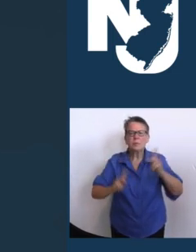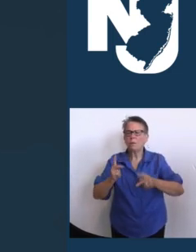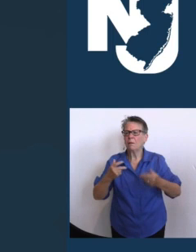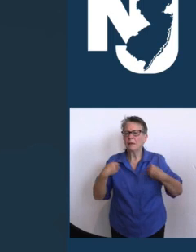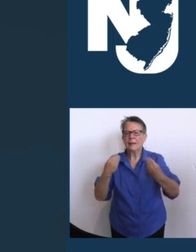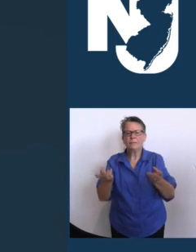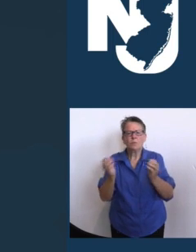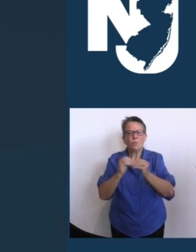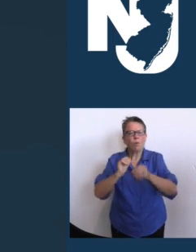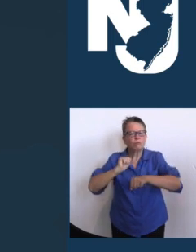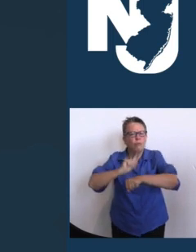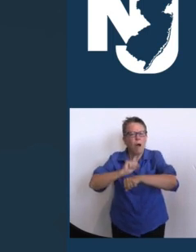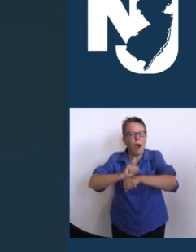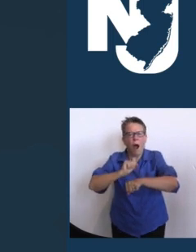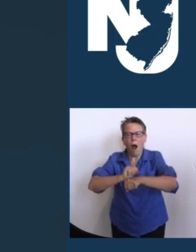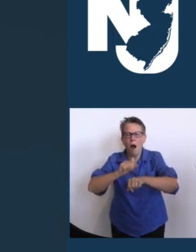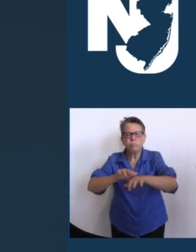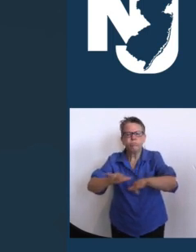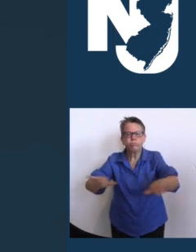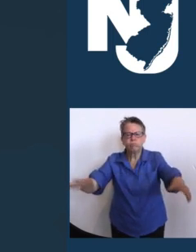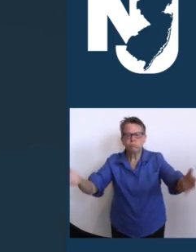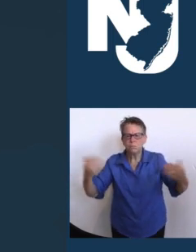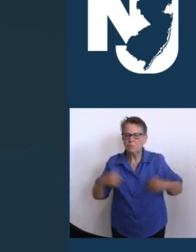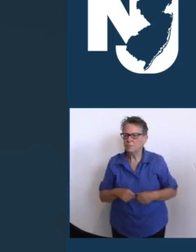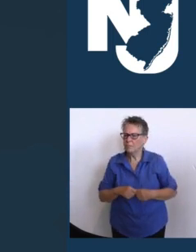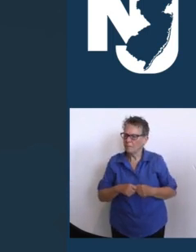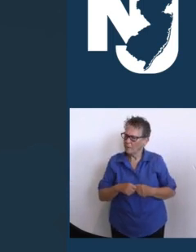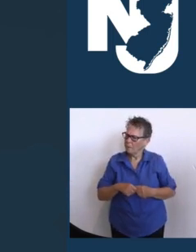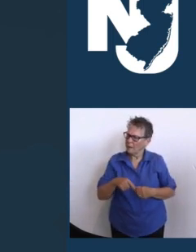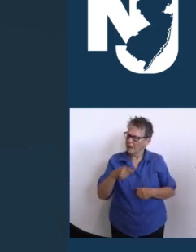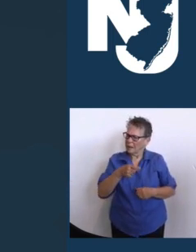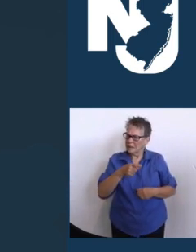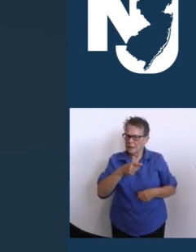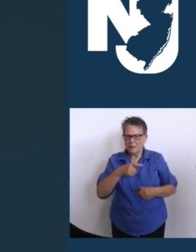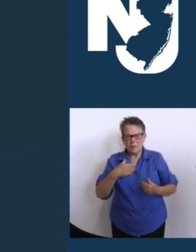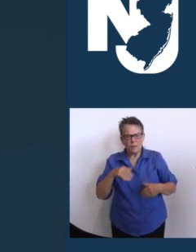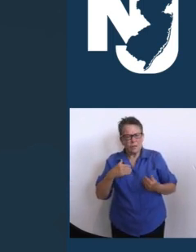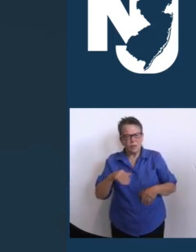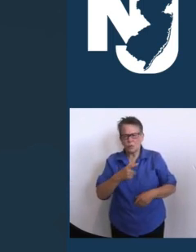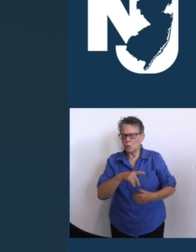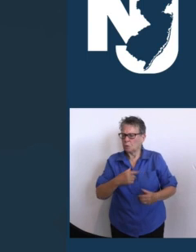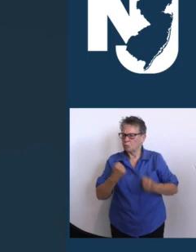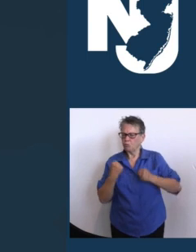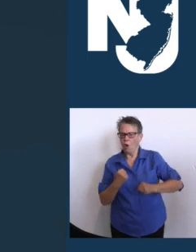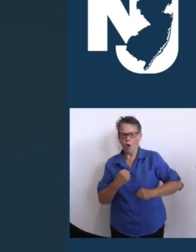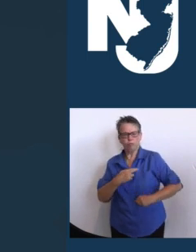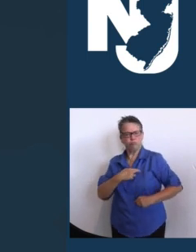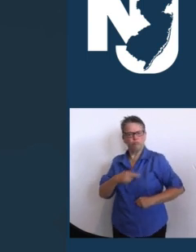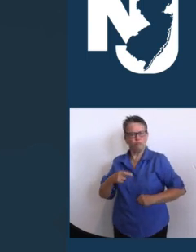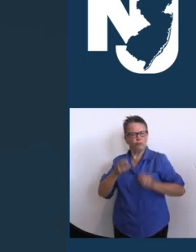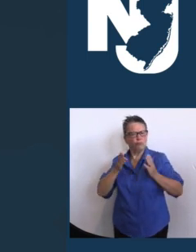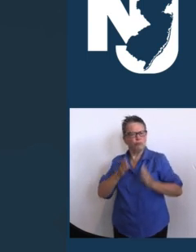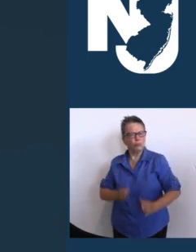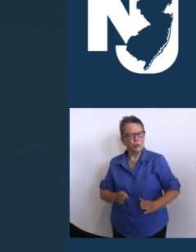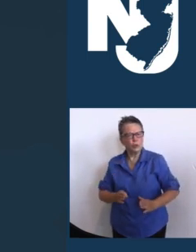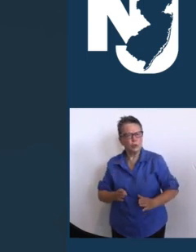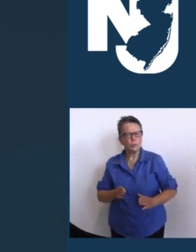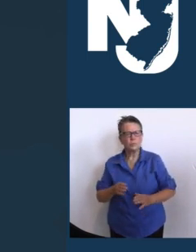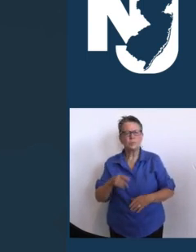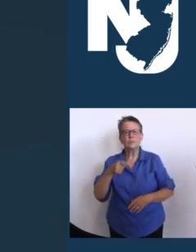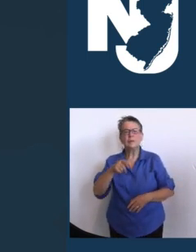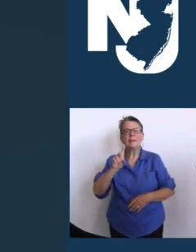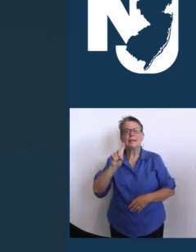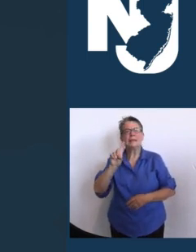of faith, Frank was an ordained permanent deacon of the Diocese of